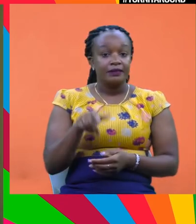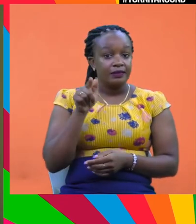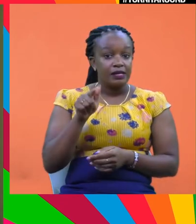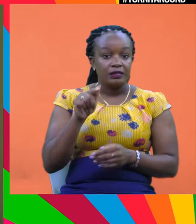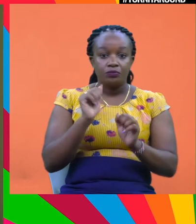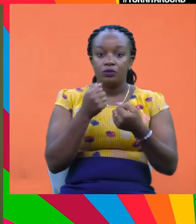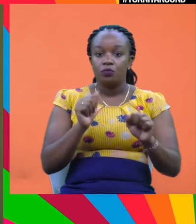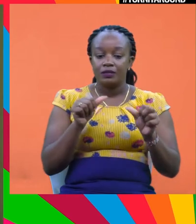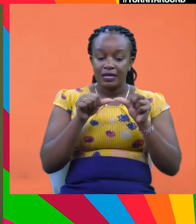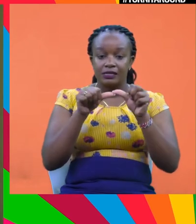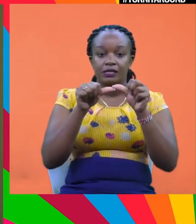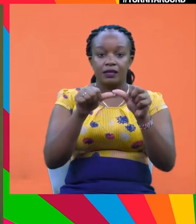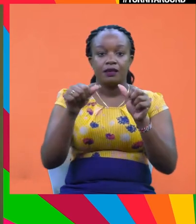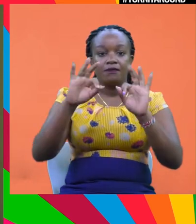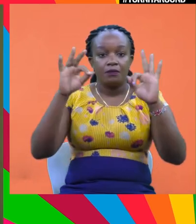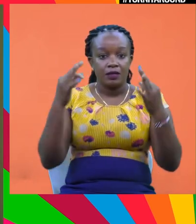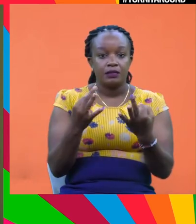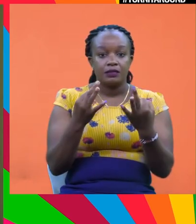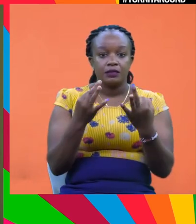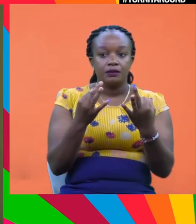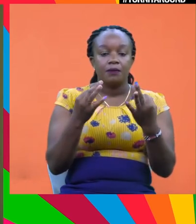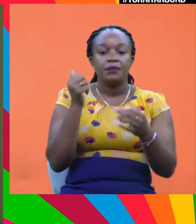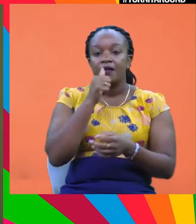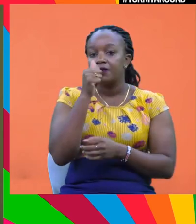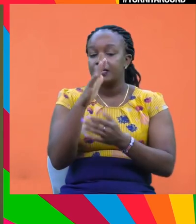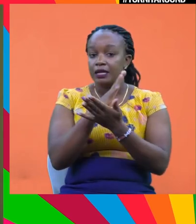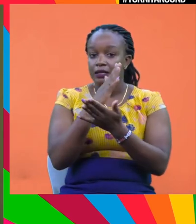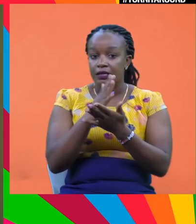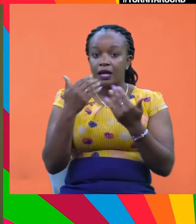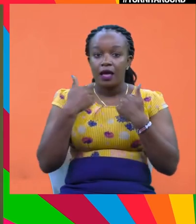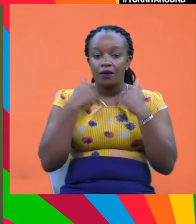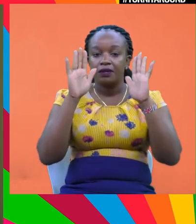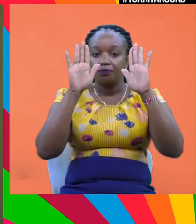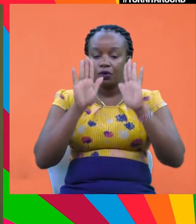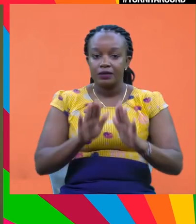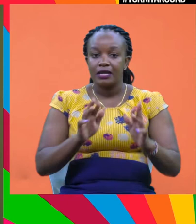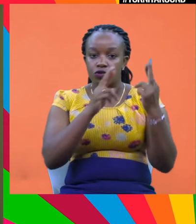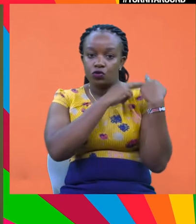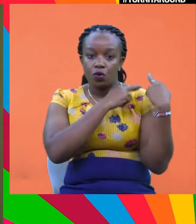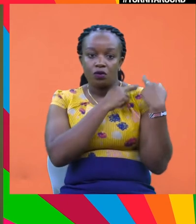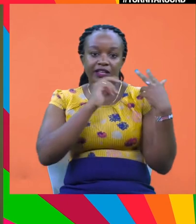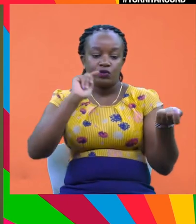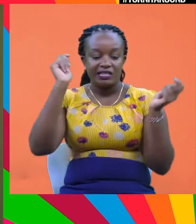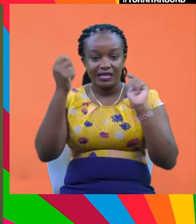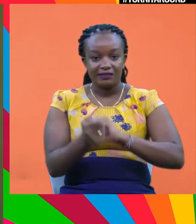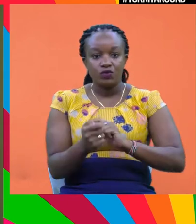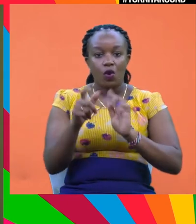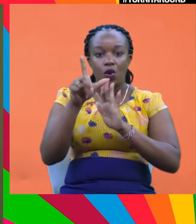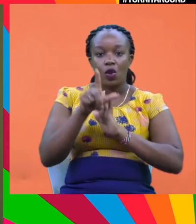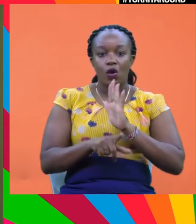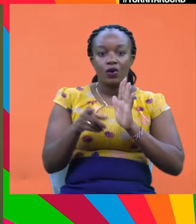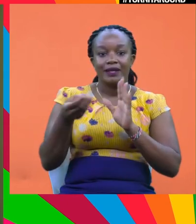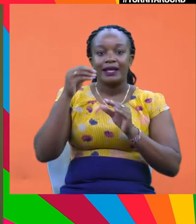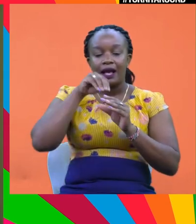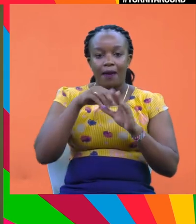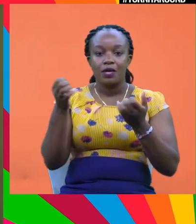these funding needs. Private finance will play an important role in this to mobilize enough funding for the transition to a low-carbon economy,